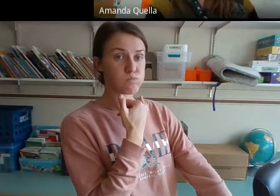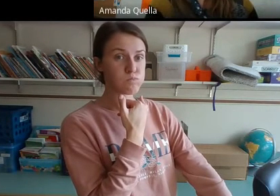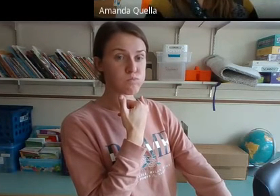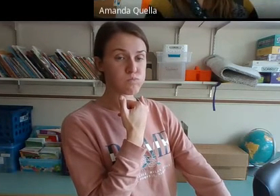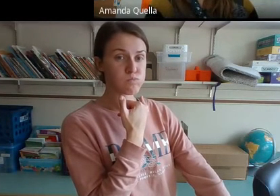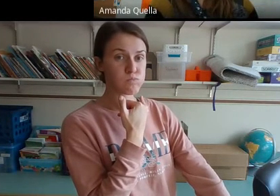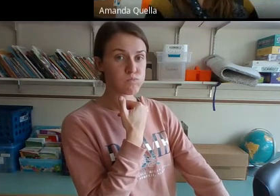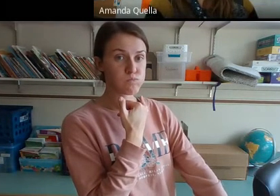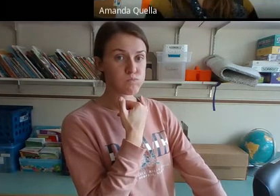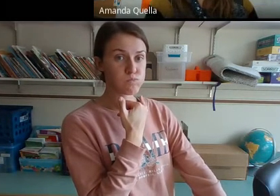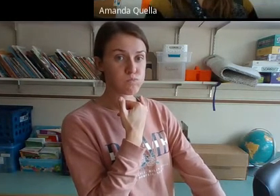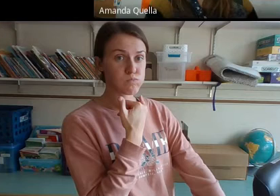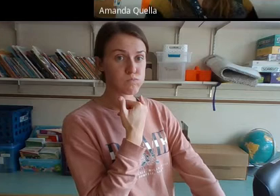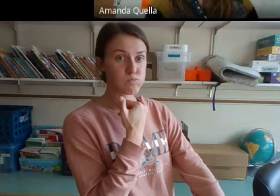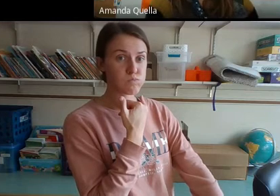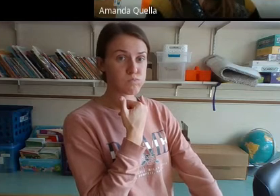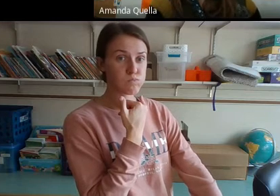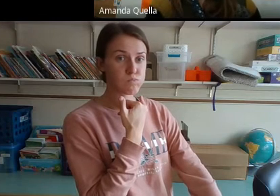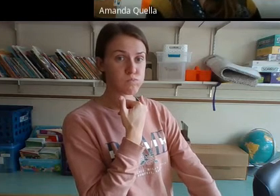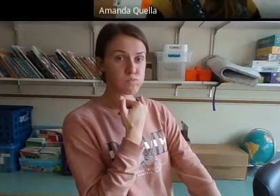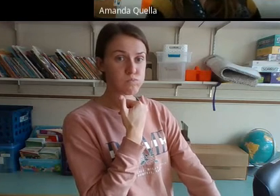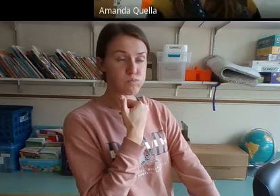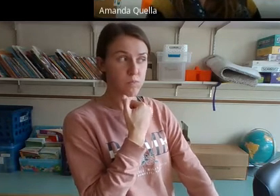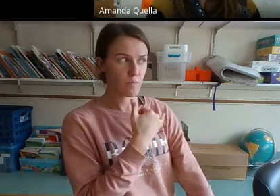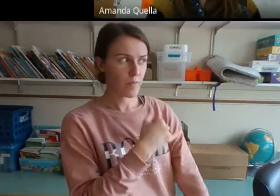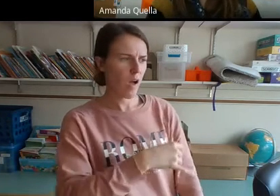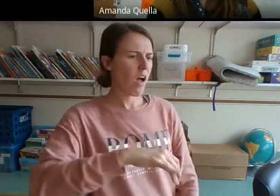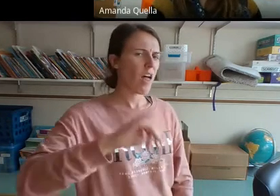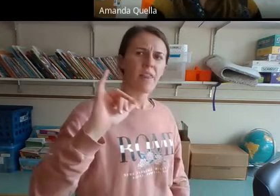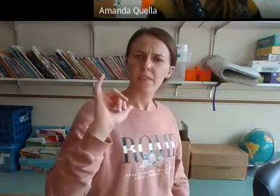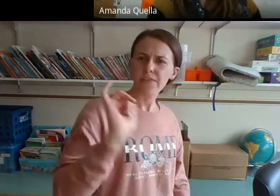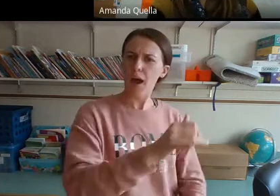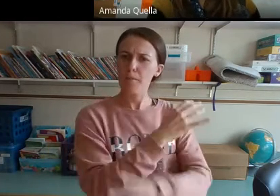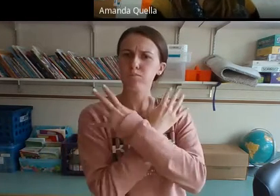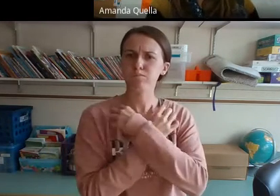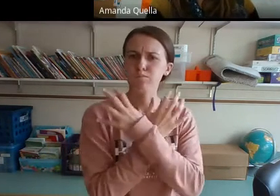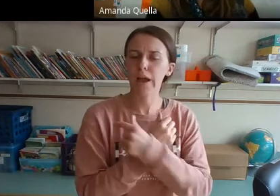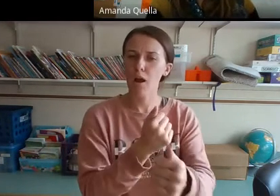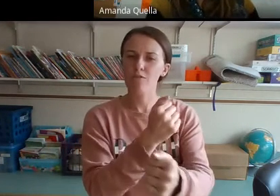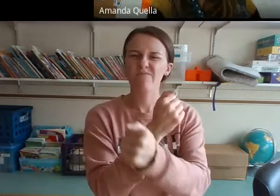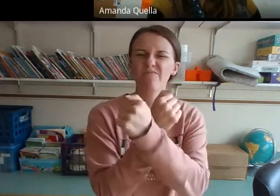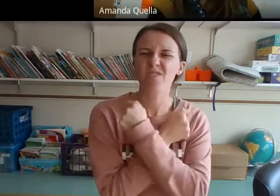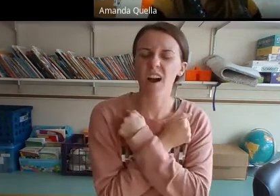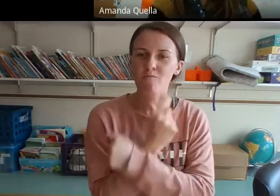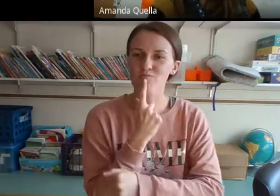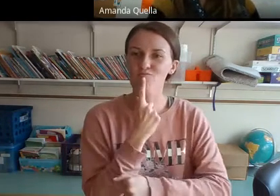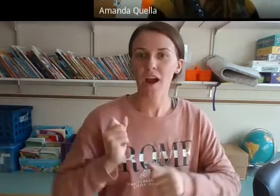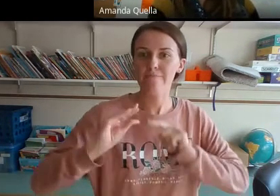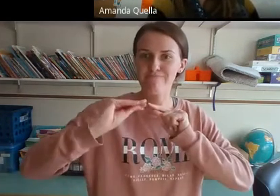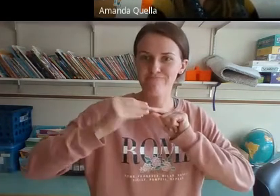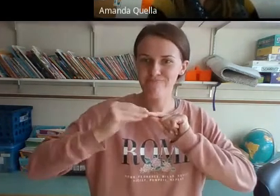Feels a little scared. Oh, how that bear loves red ripe strawberries.